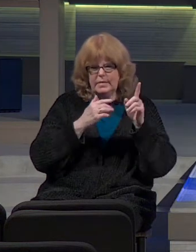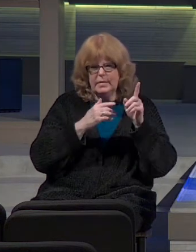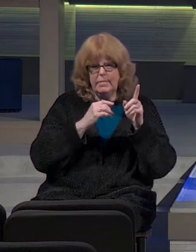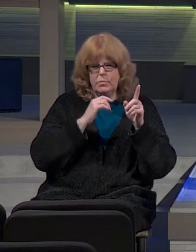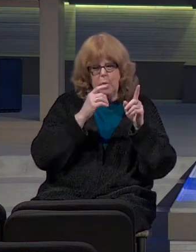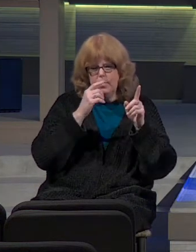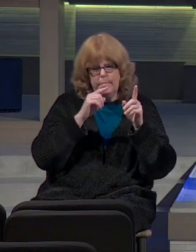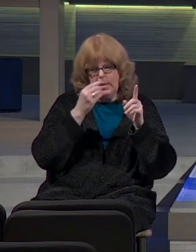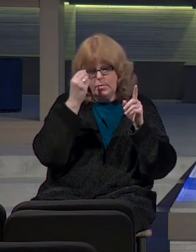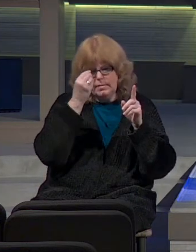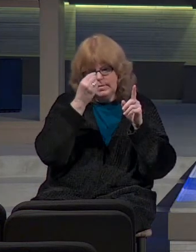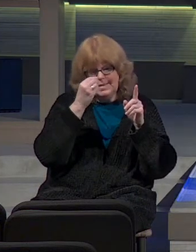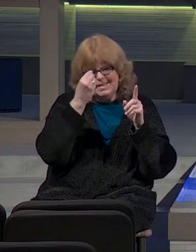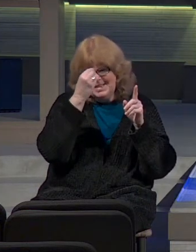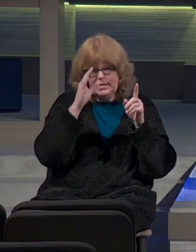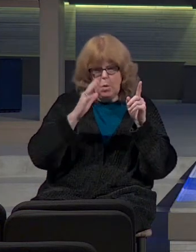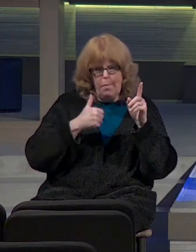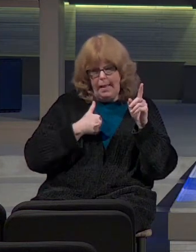disobedient somehow.